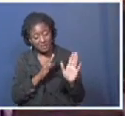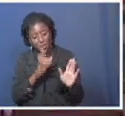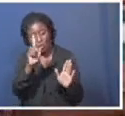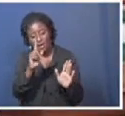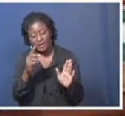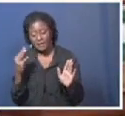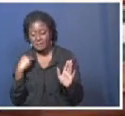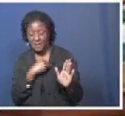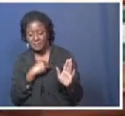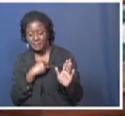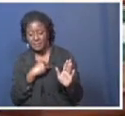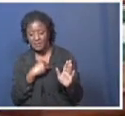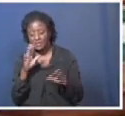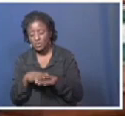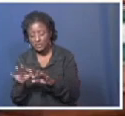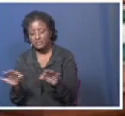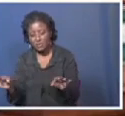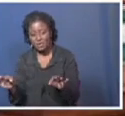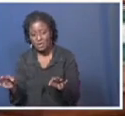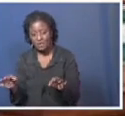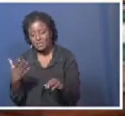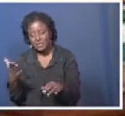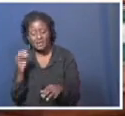Now, will be a time to debate. Yes. I agree. It is.